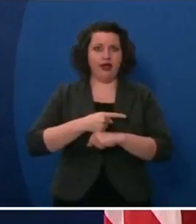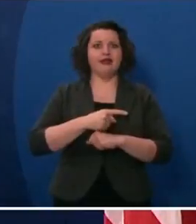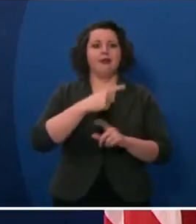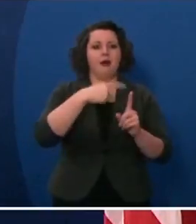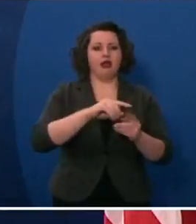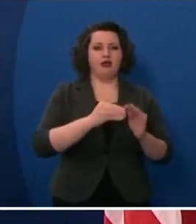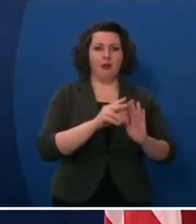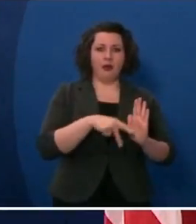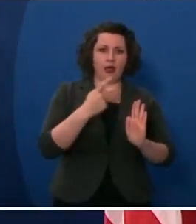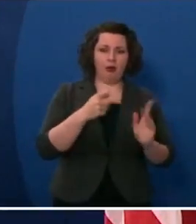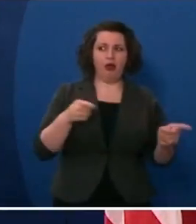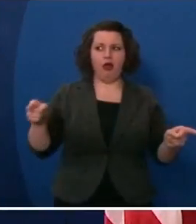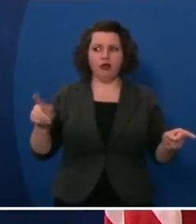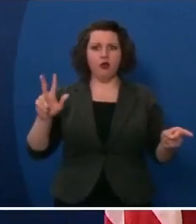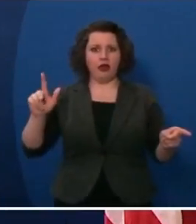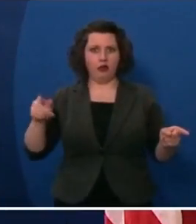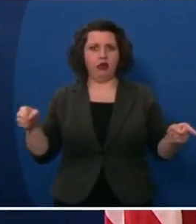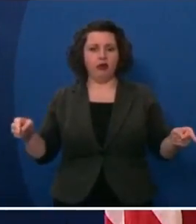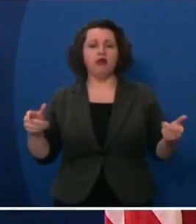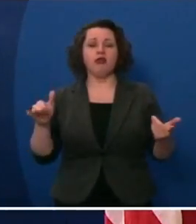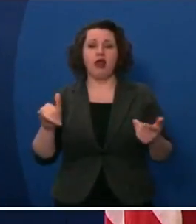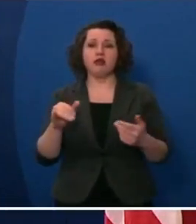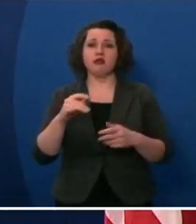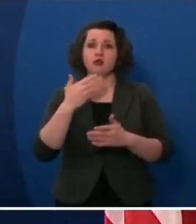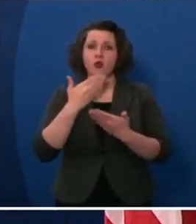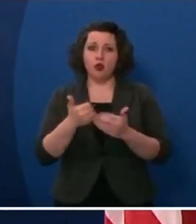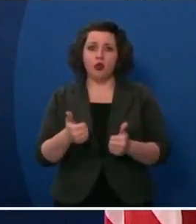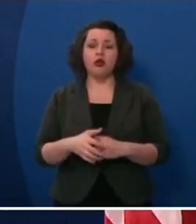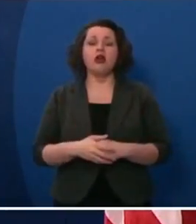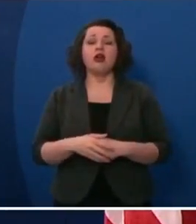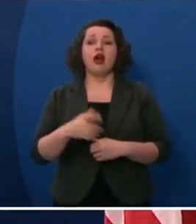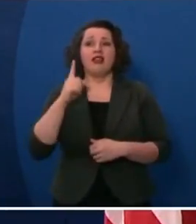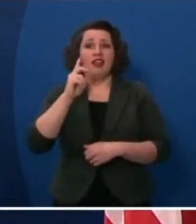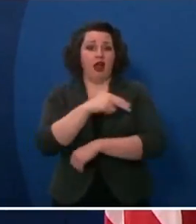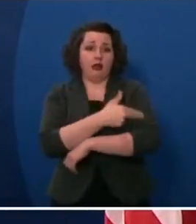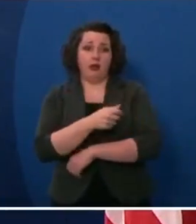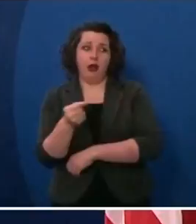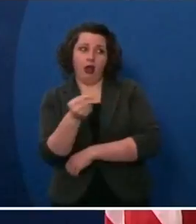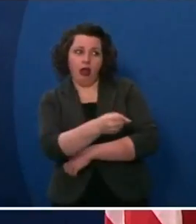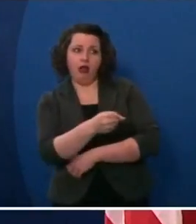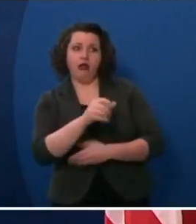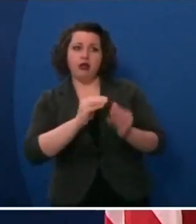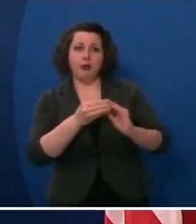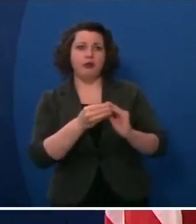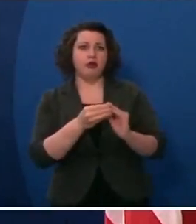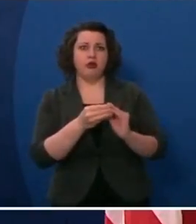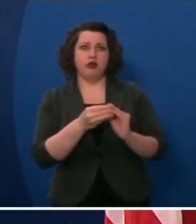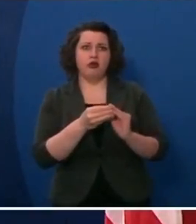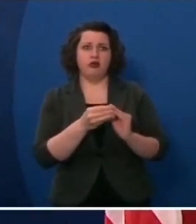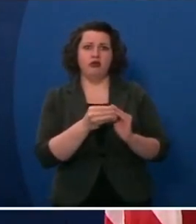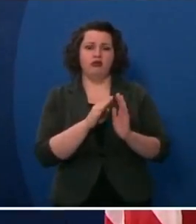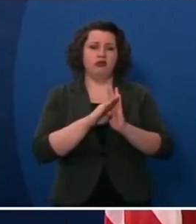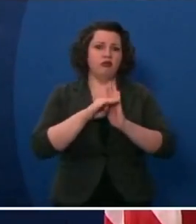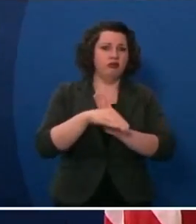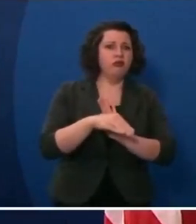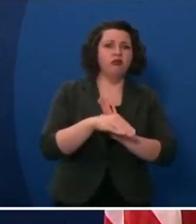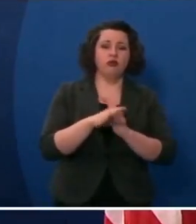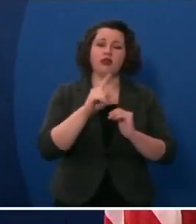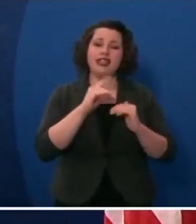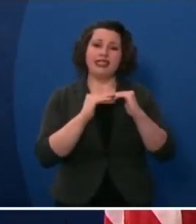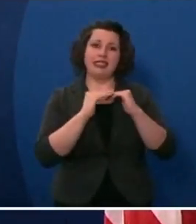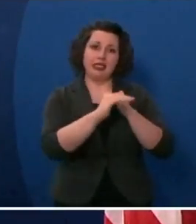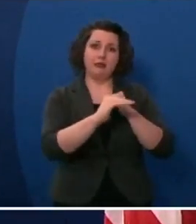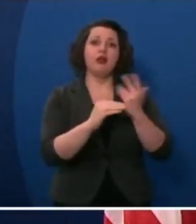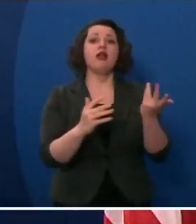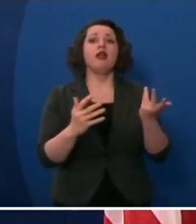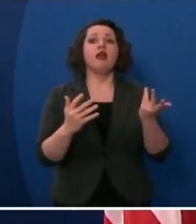positive number. We had 14. I think our hospitalization numbers were down 14 yesterday. They've been extremely stable. Now